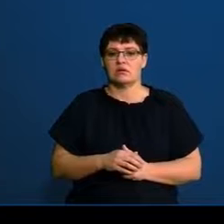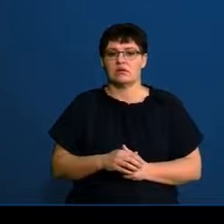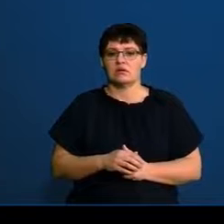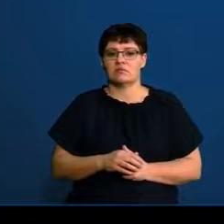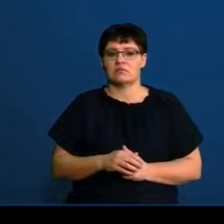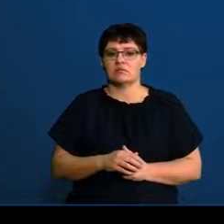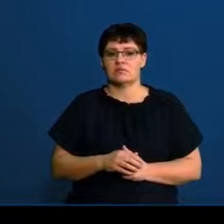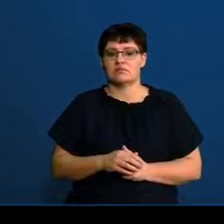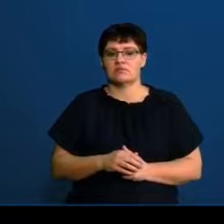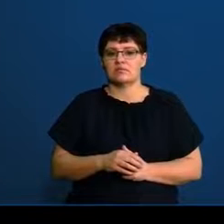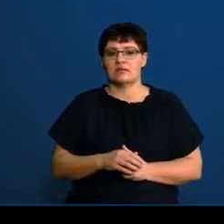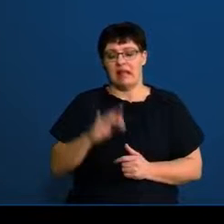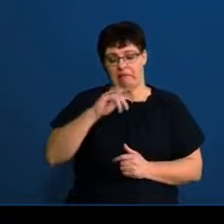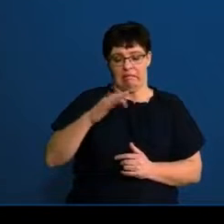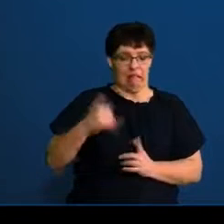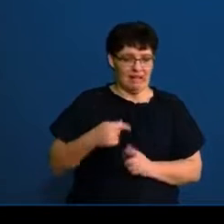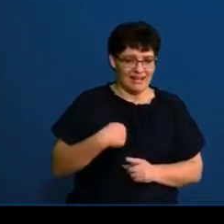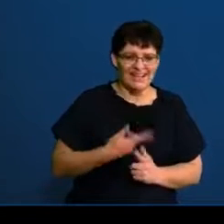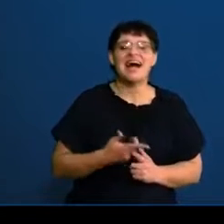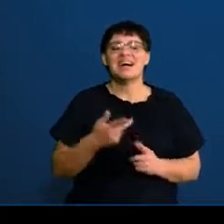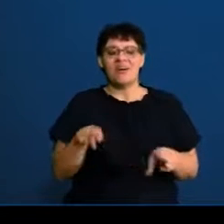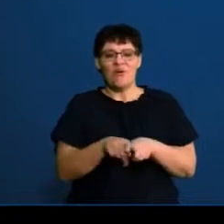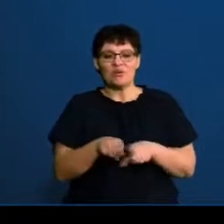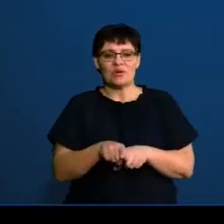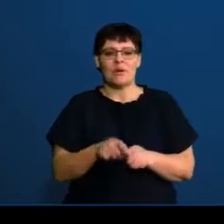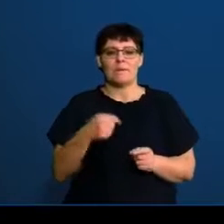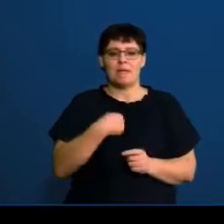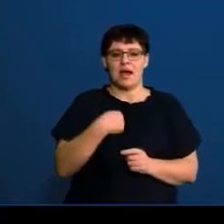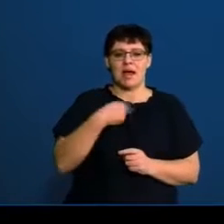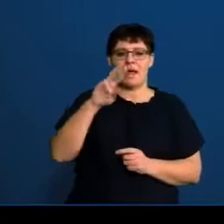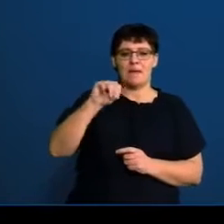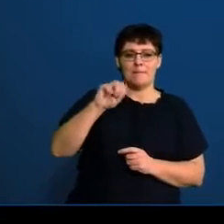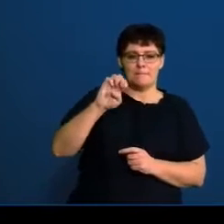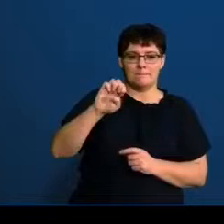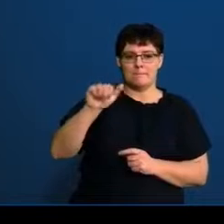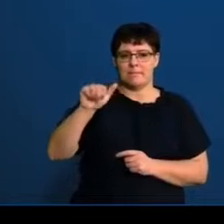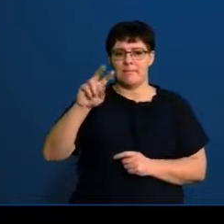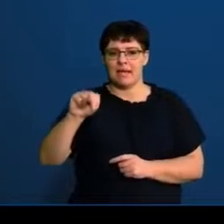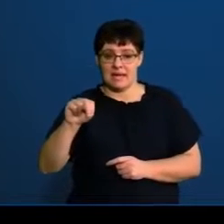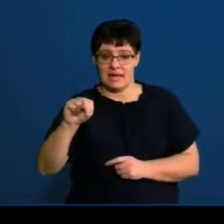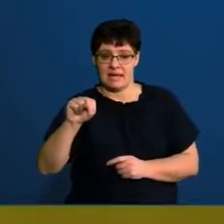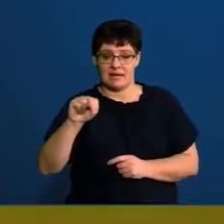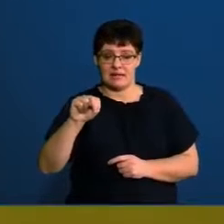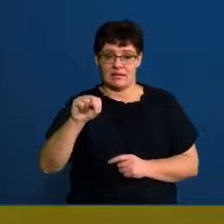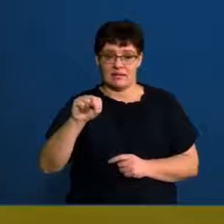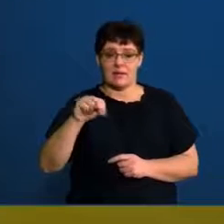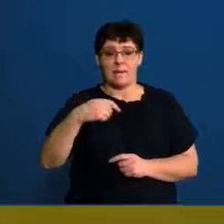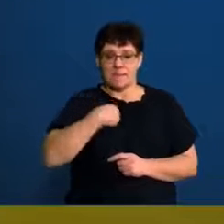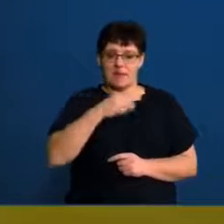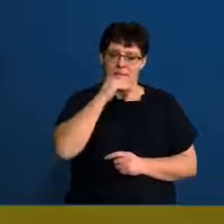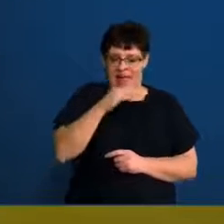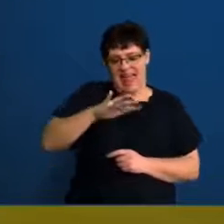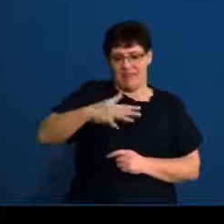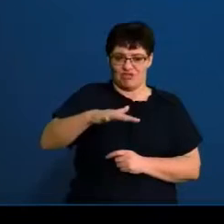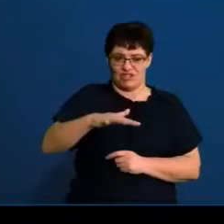Can't spell today. Okay. And those include my mean, which is my average.